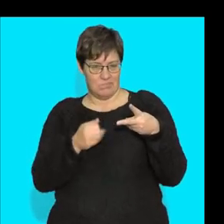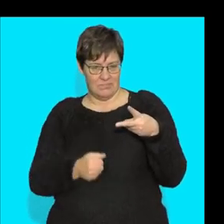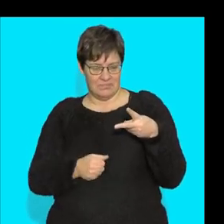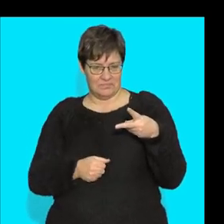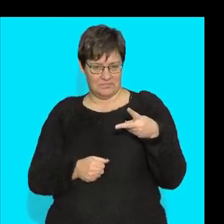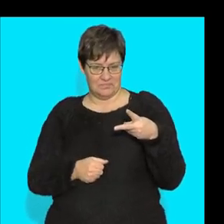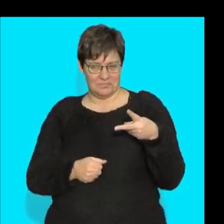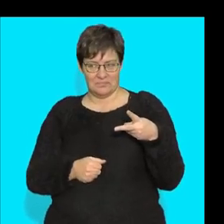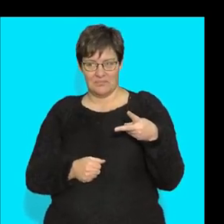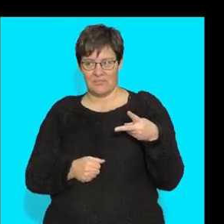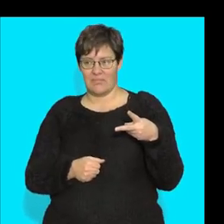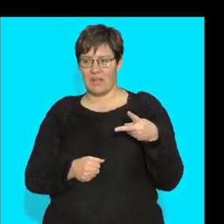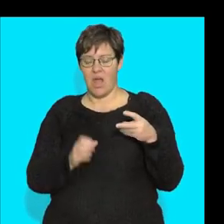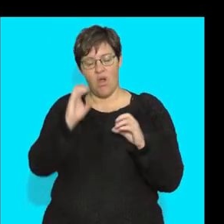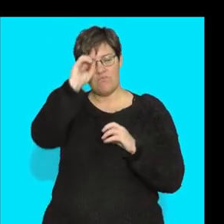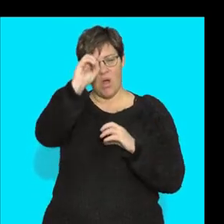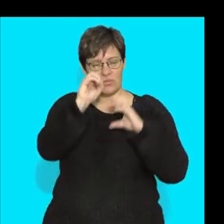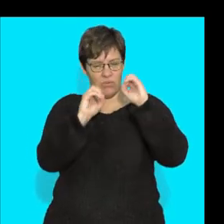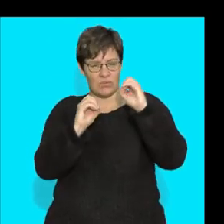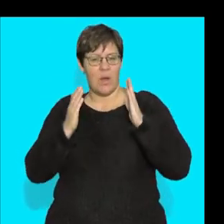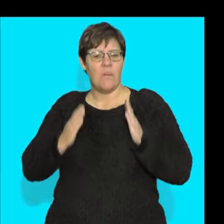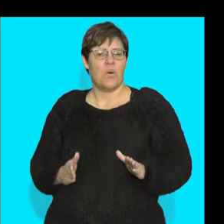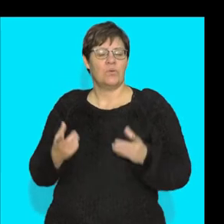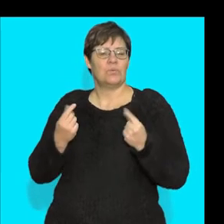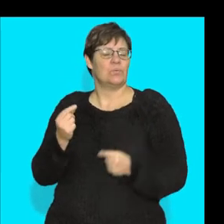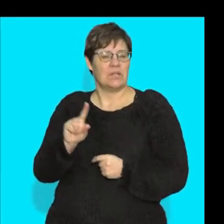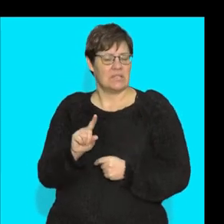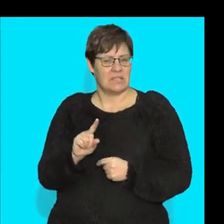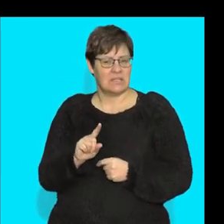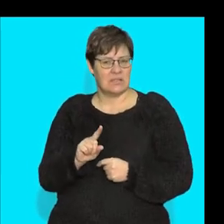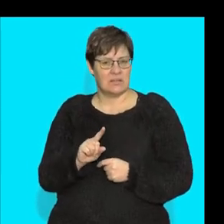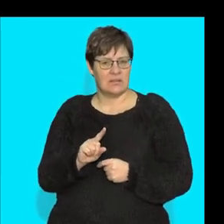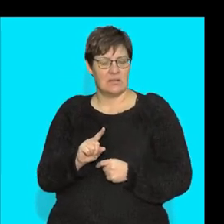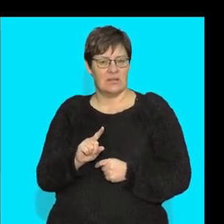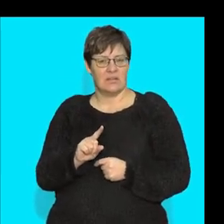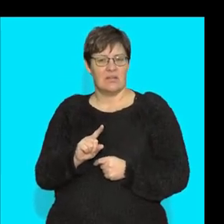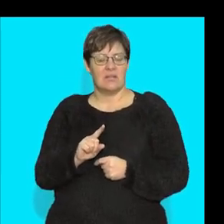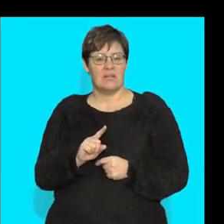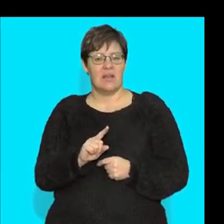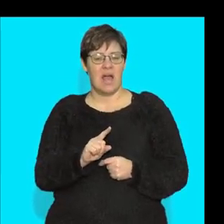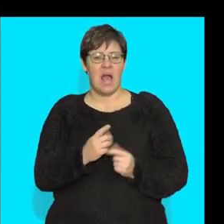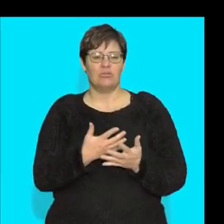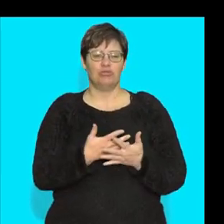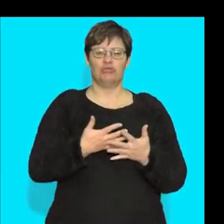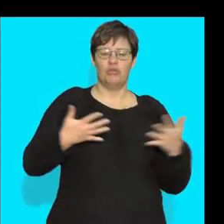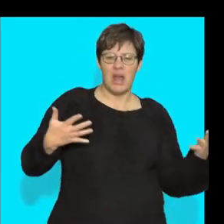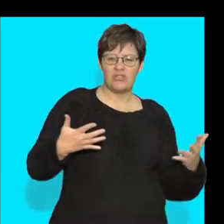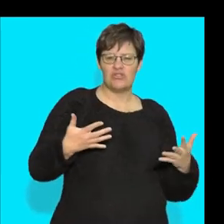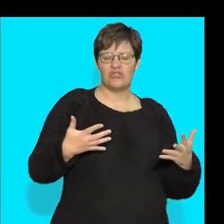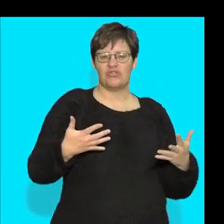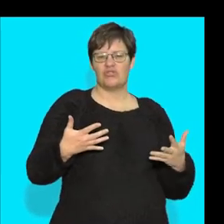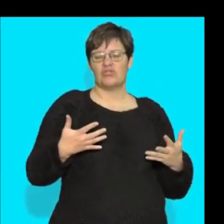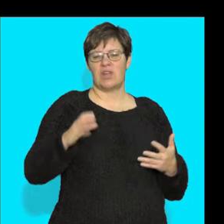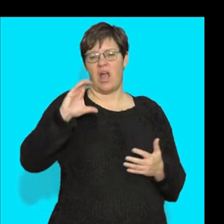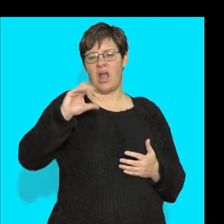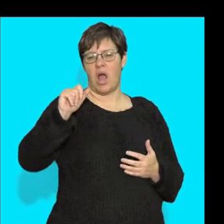a look here. They're round. And what does my body do when I do all the excess carbohydrates in the lipids? They are